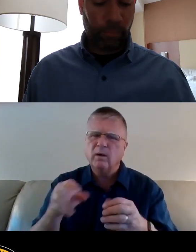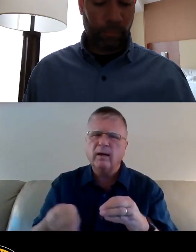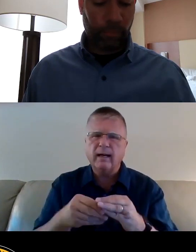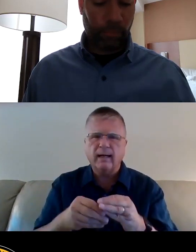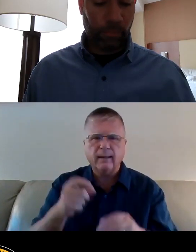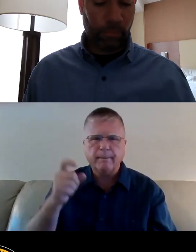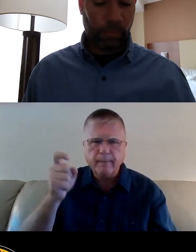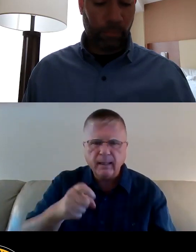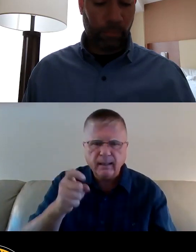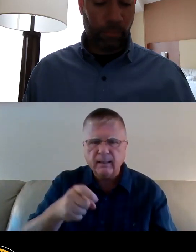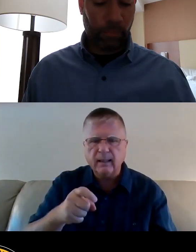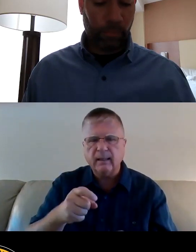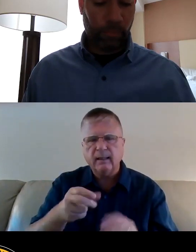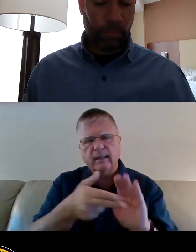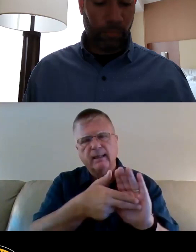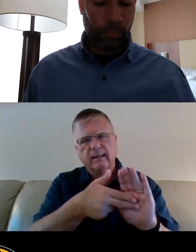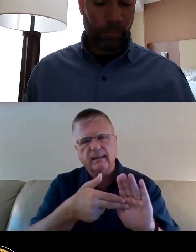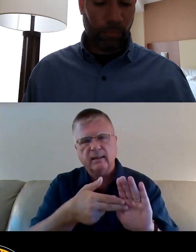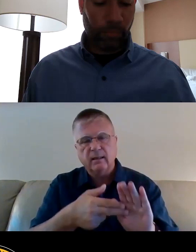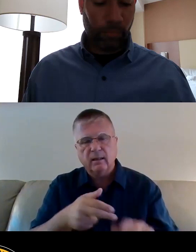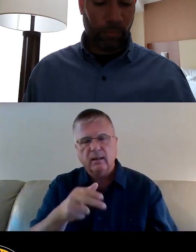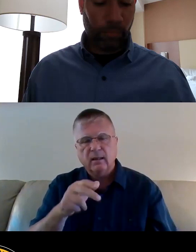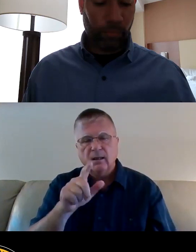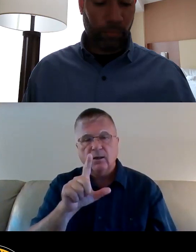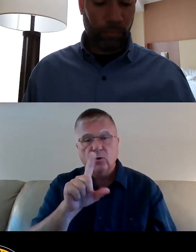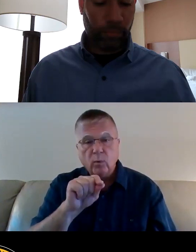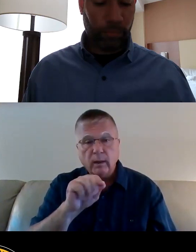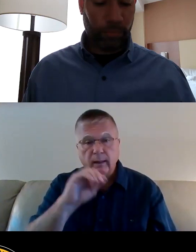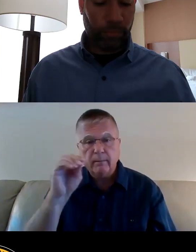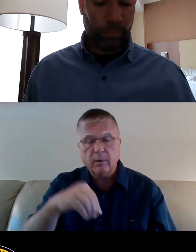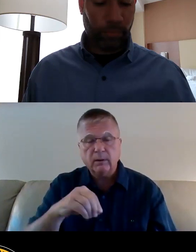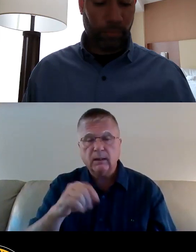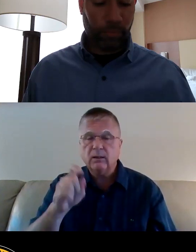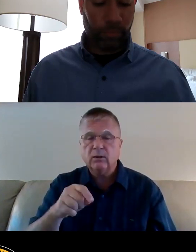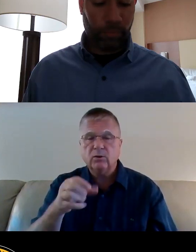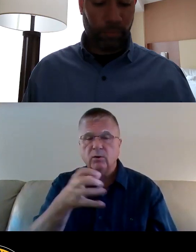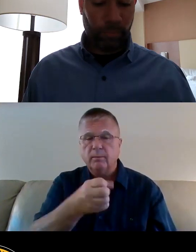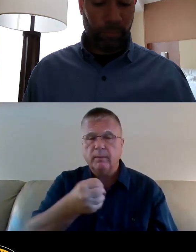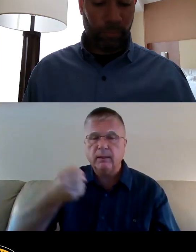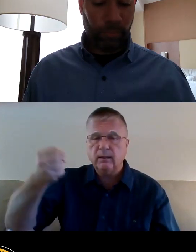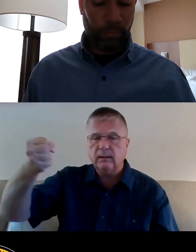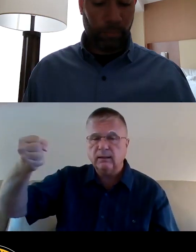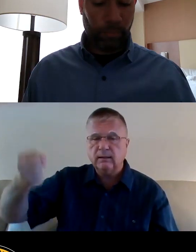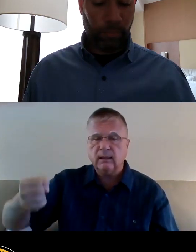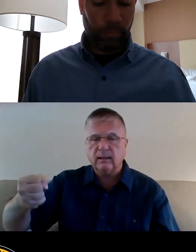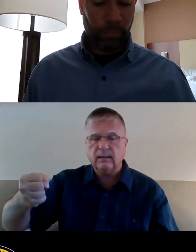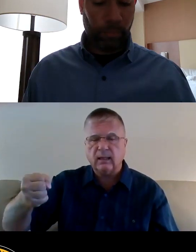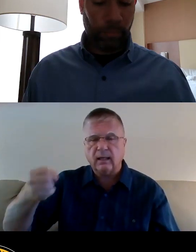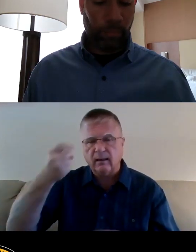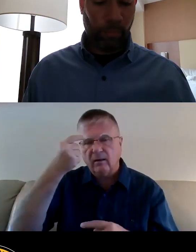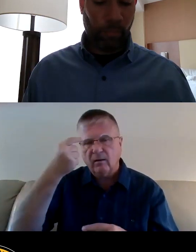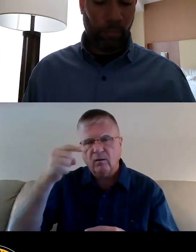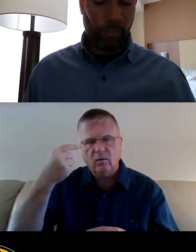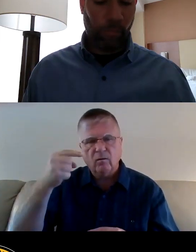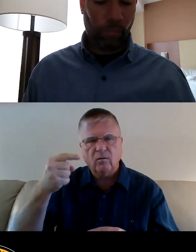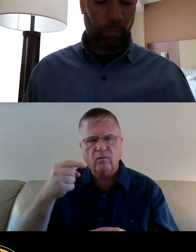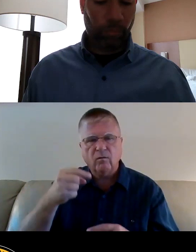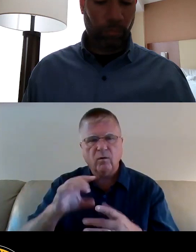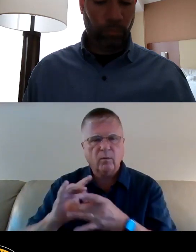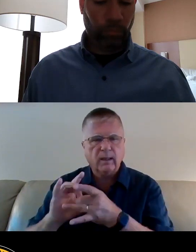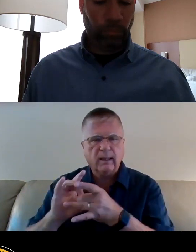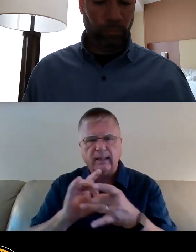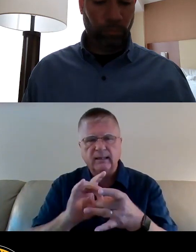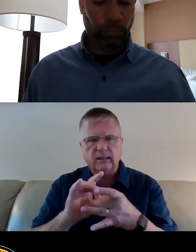designation, 20% should be set for a relationship